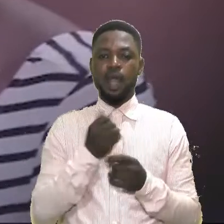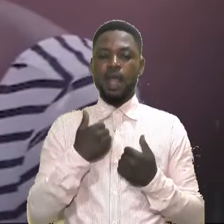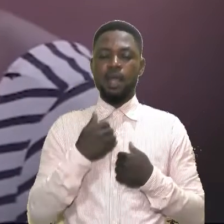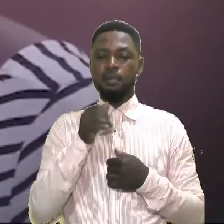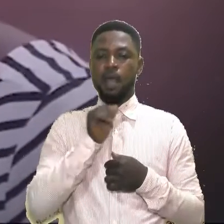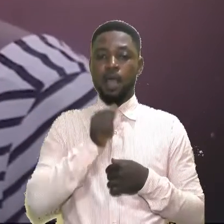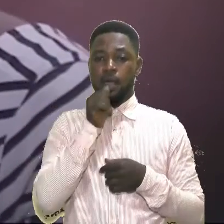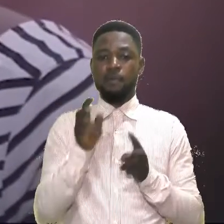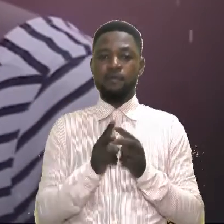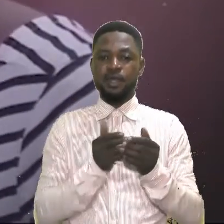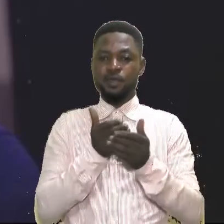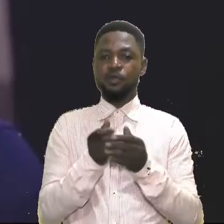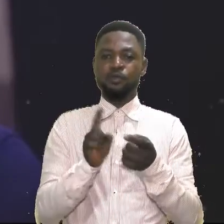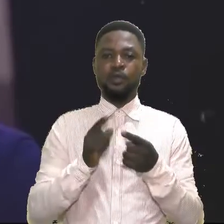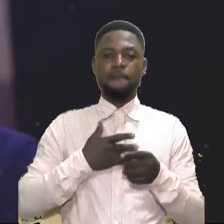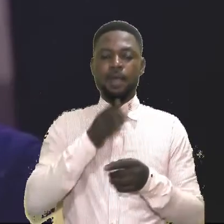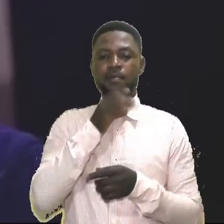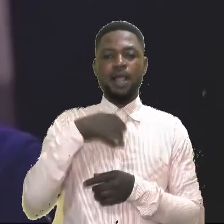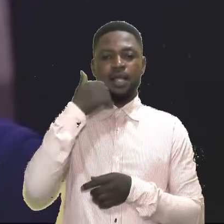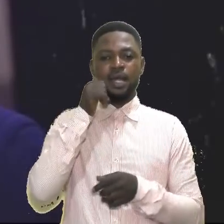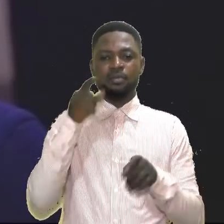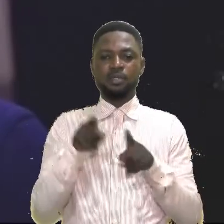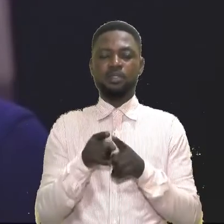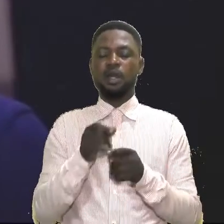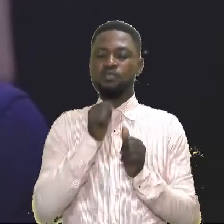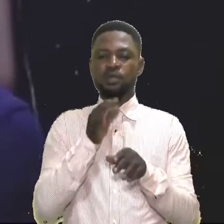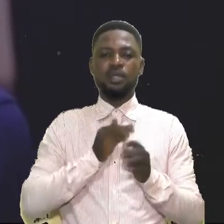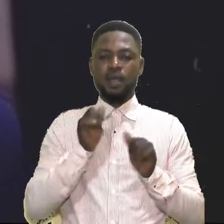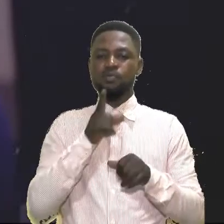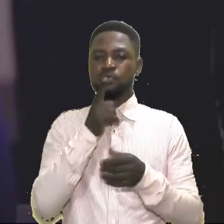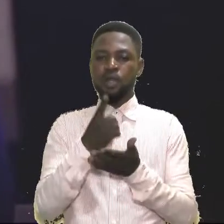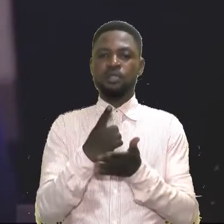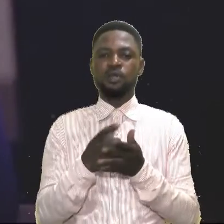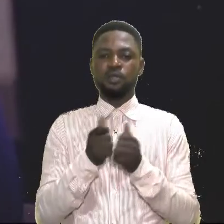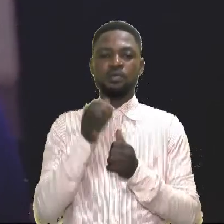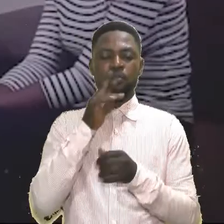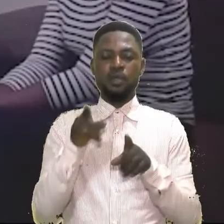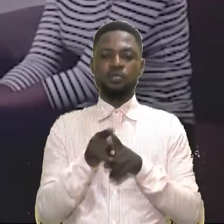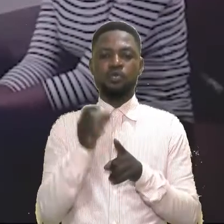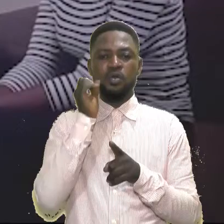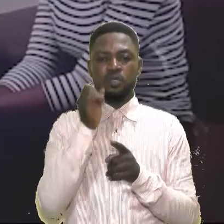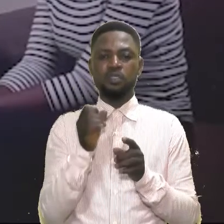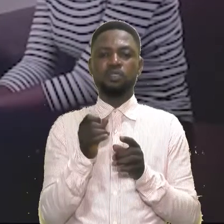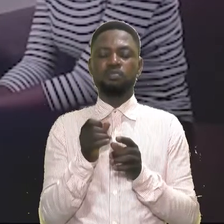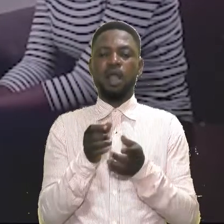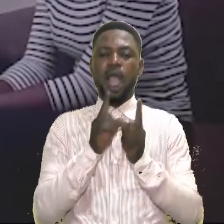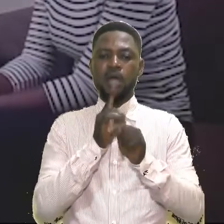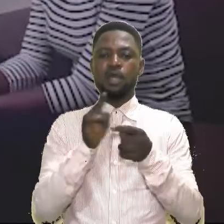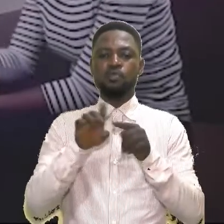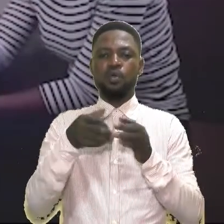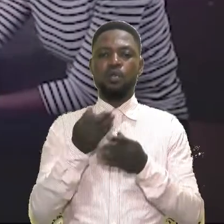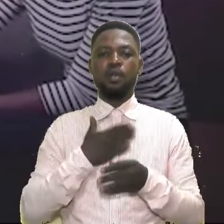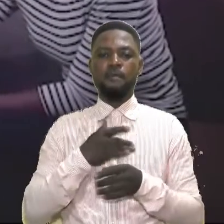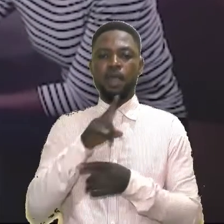close with my eldest sister. There was virtually nothing I could not discuss with her. She would patiently respond to any of my